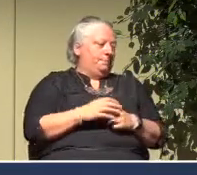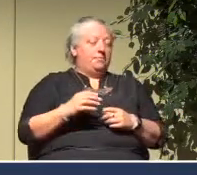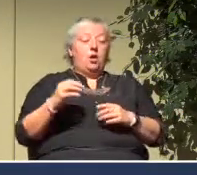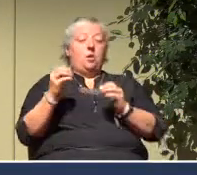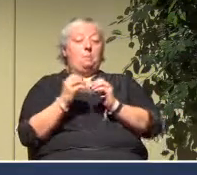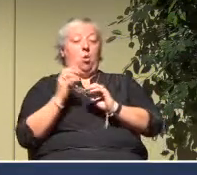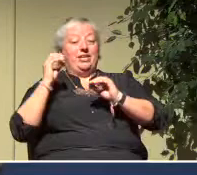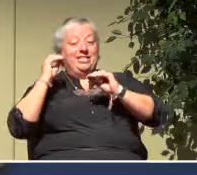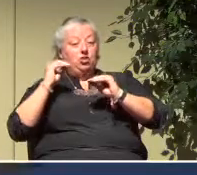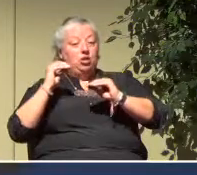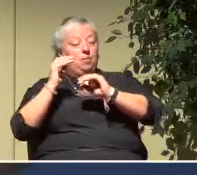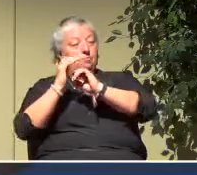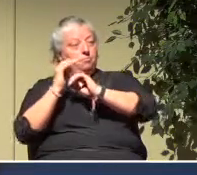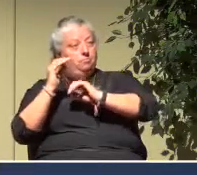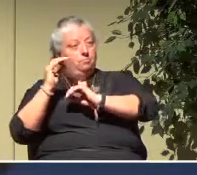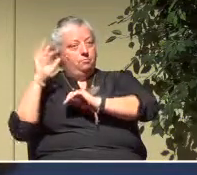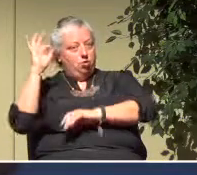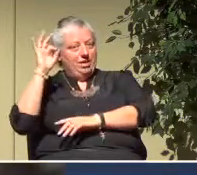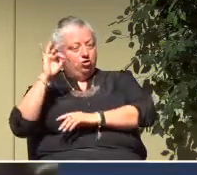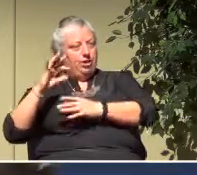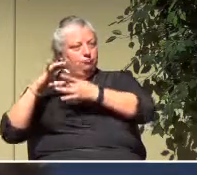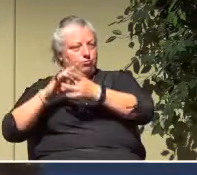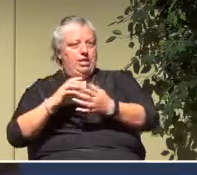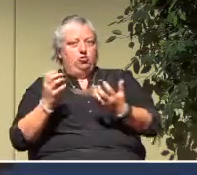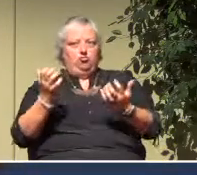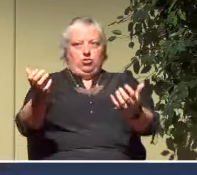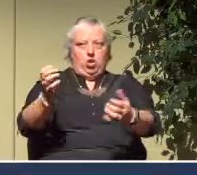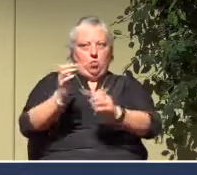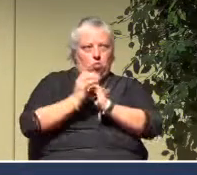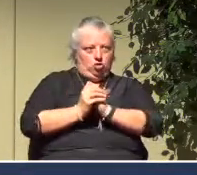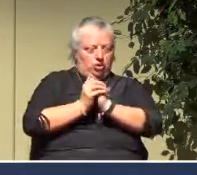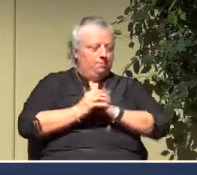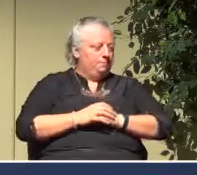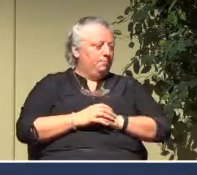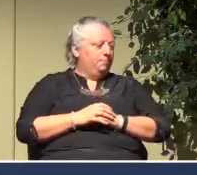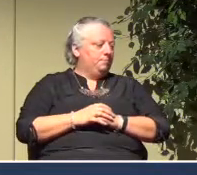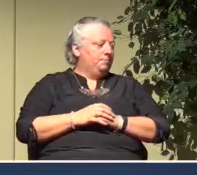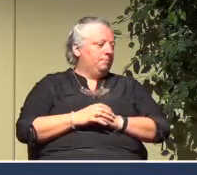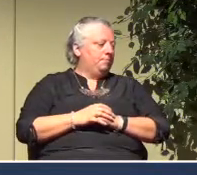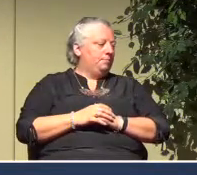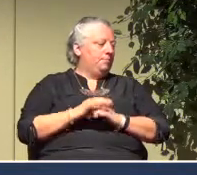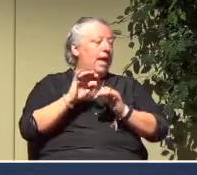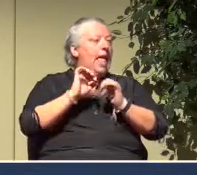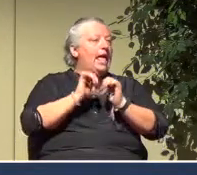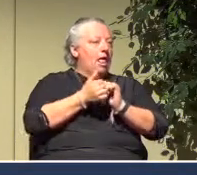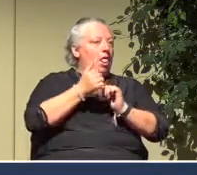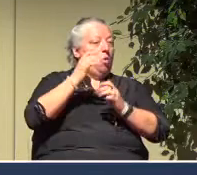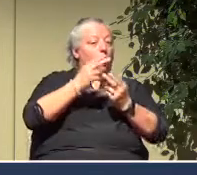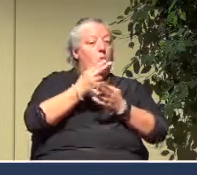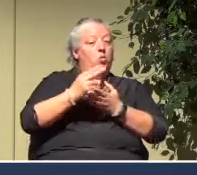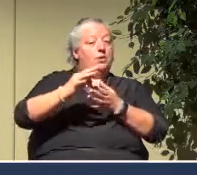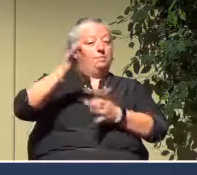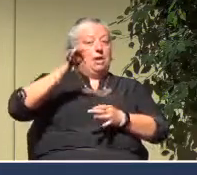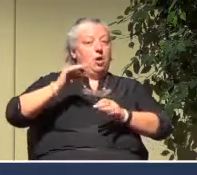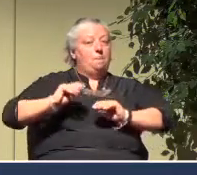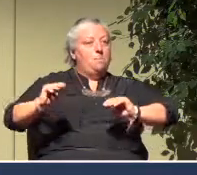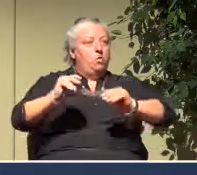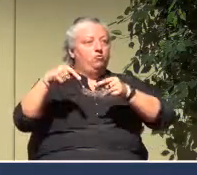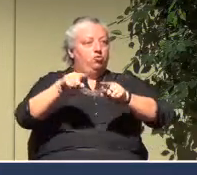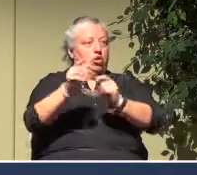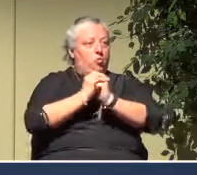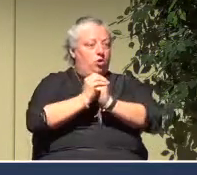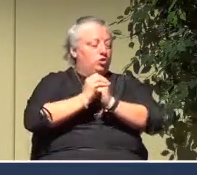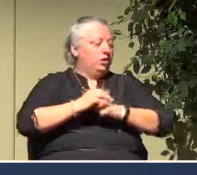preaching on congregational worship, that's one. How the Holy Spirit moves in worship, how to navigate the range of personalities in worship,